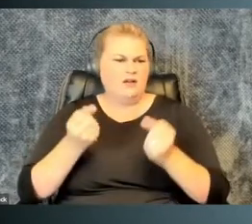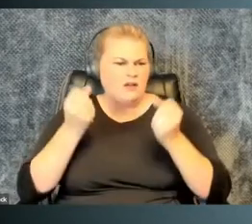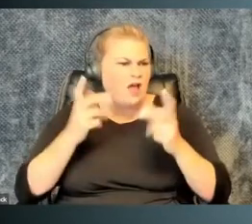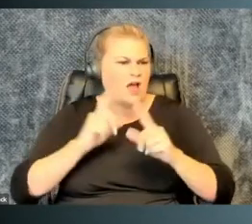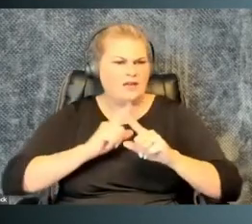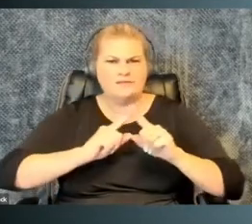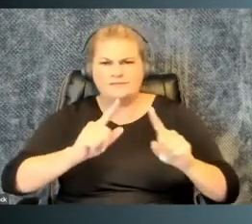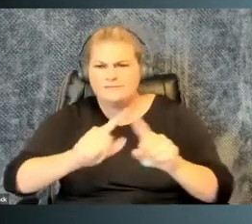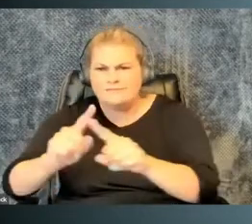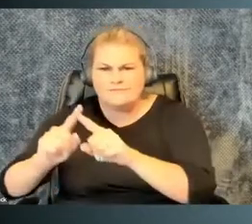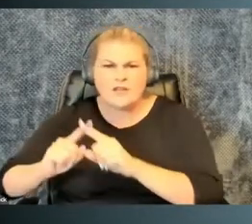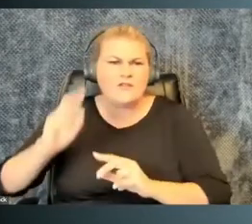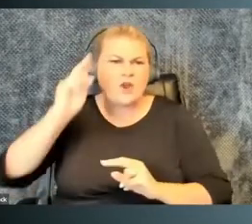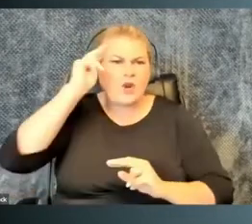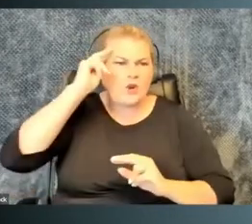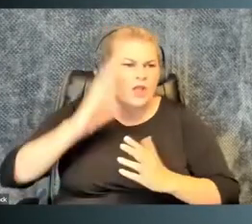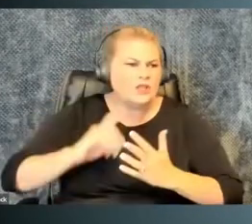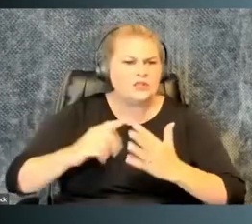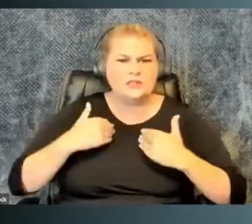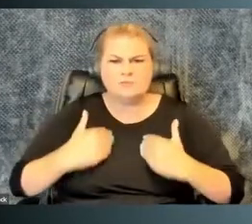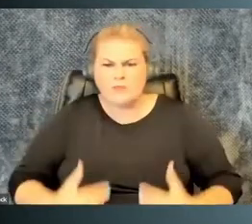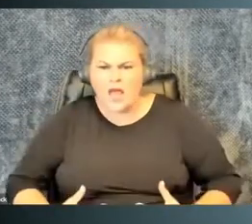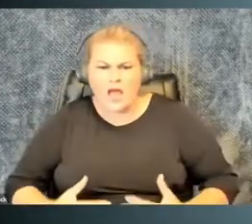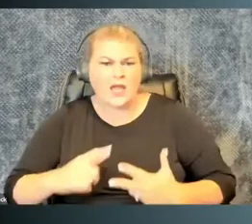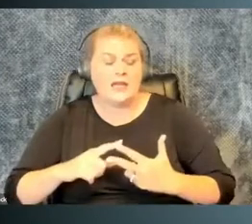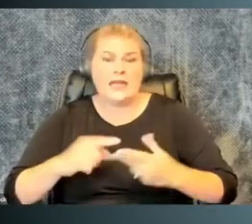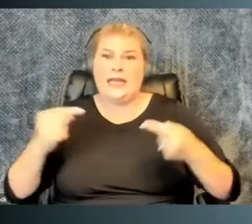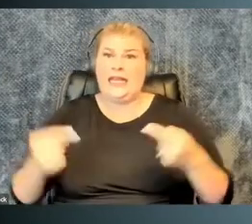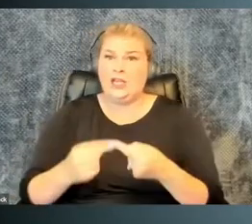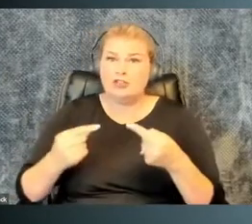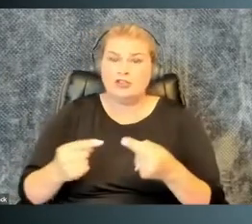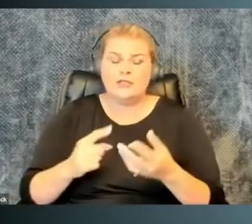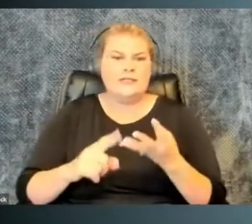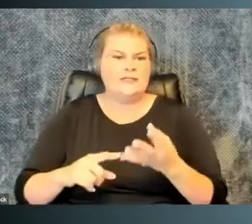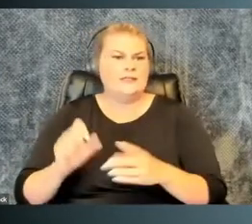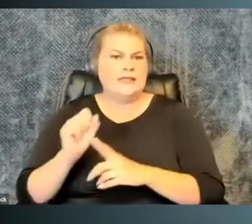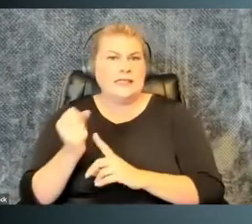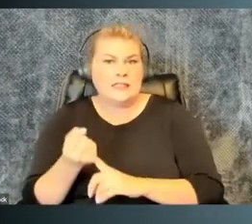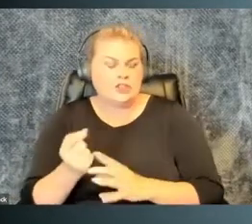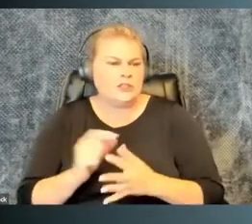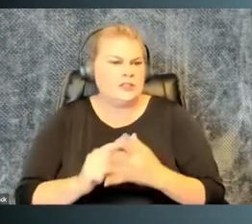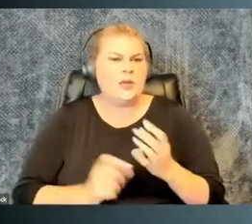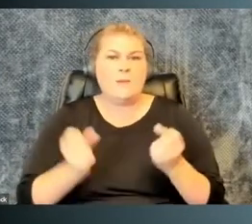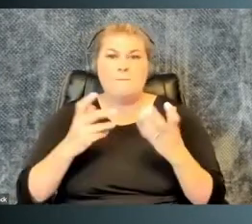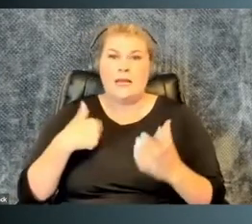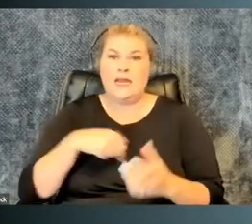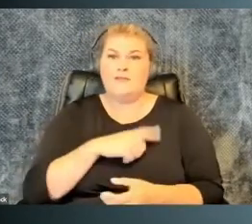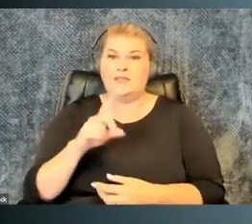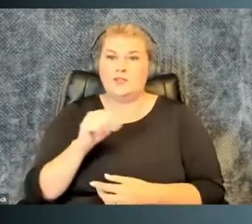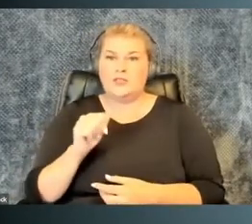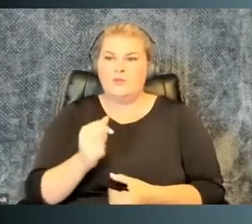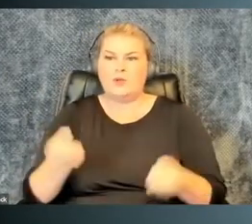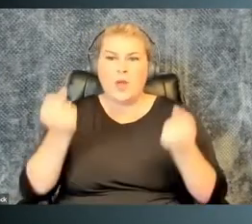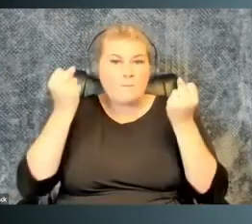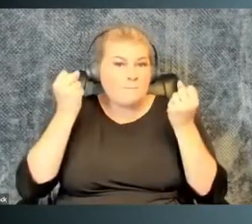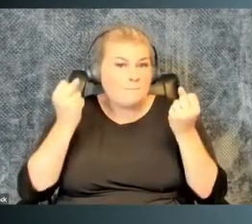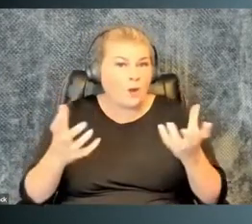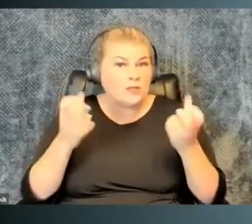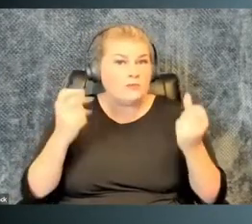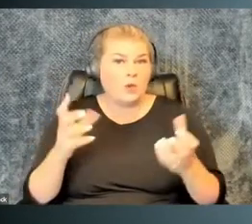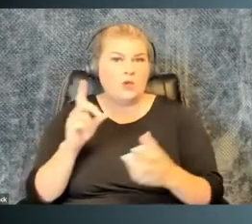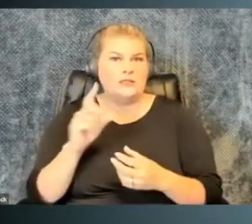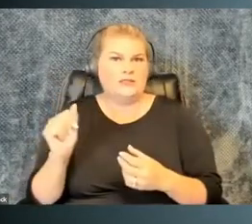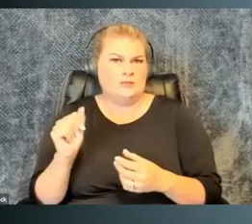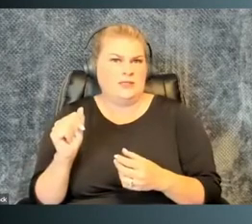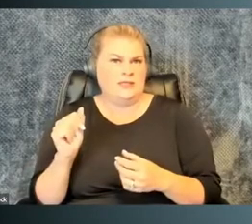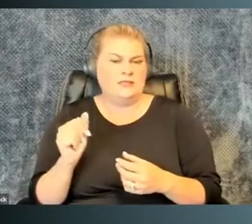a wide array of people with a lot of different neurologies, body configuration, injuries, and conditions. Many of us